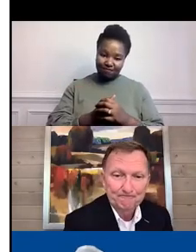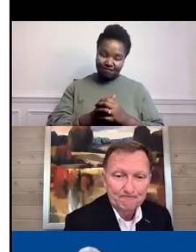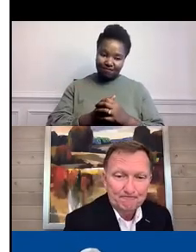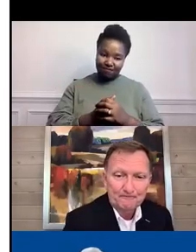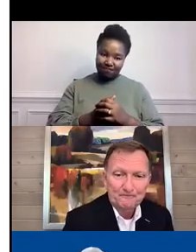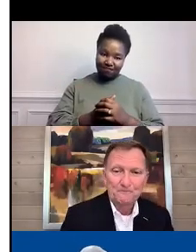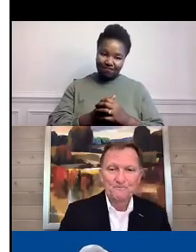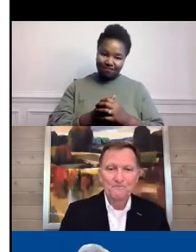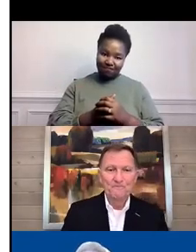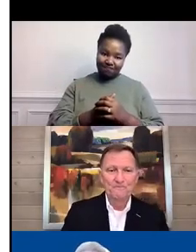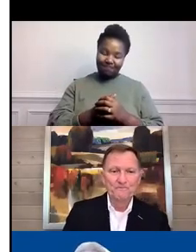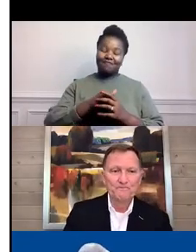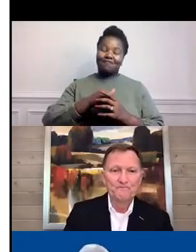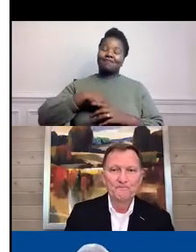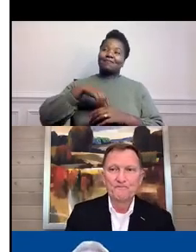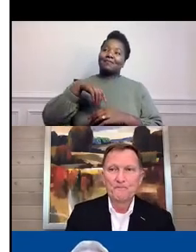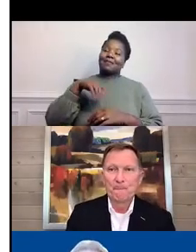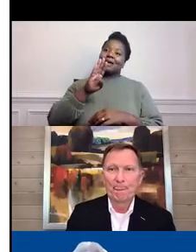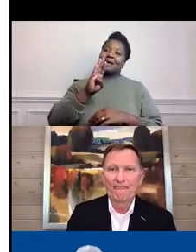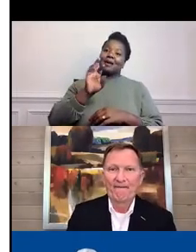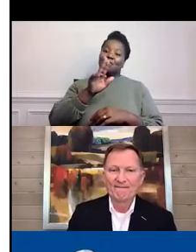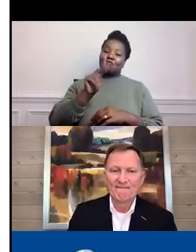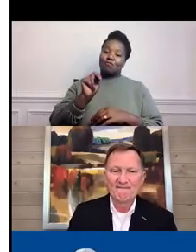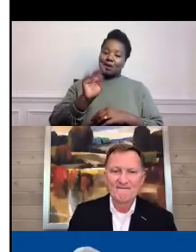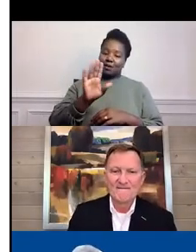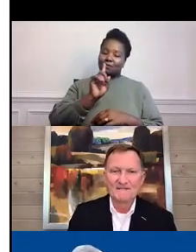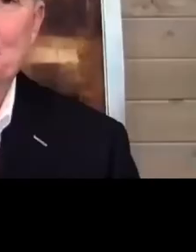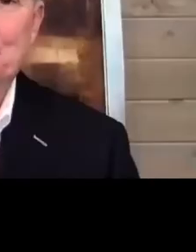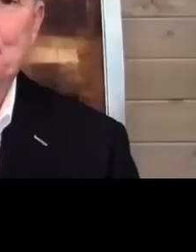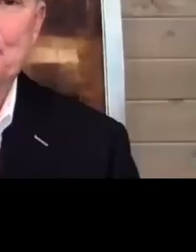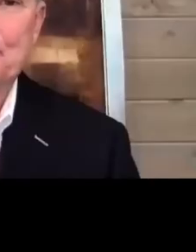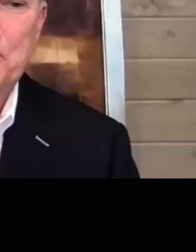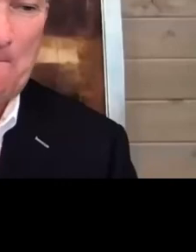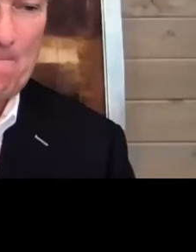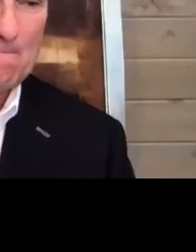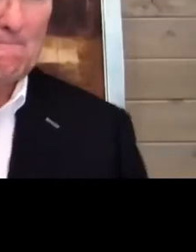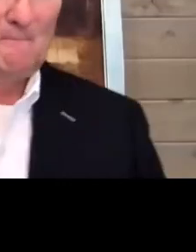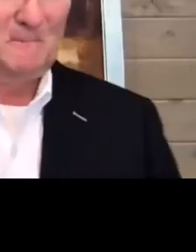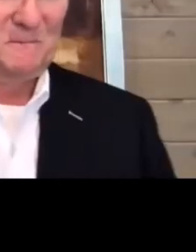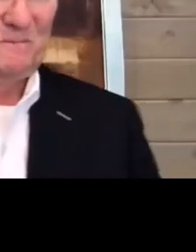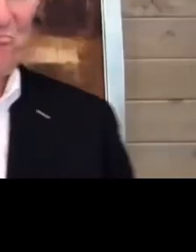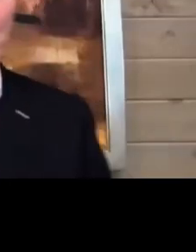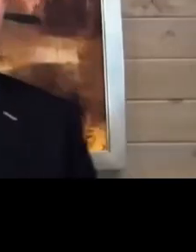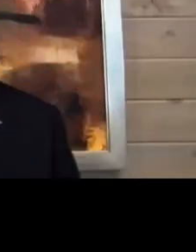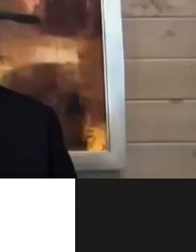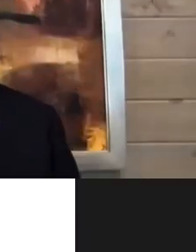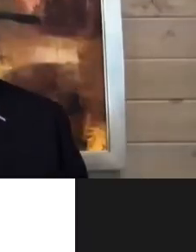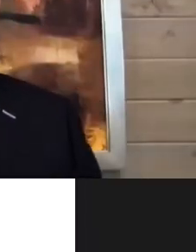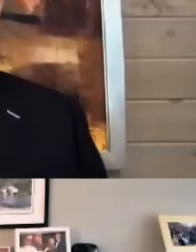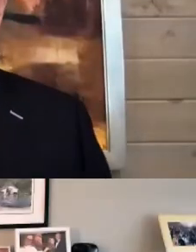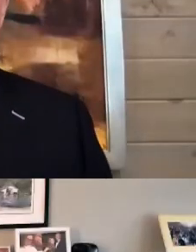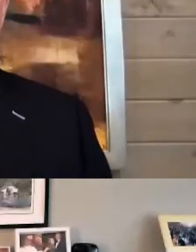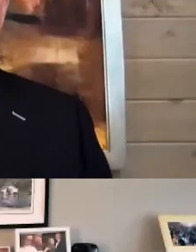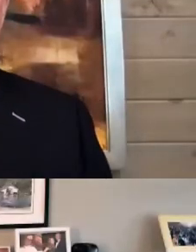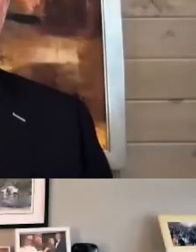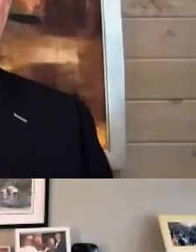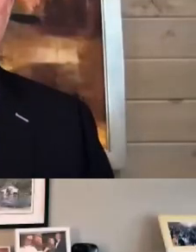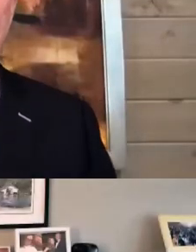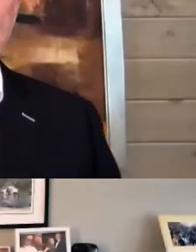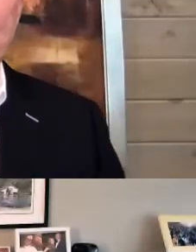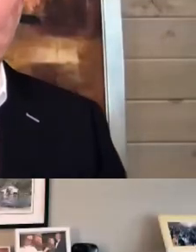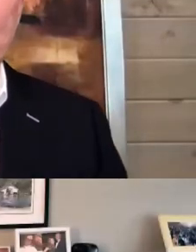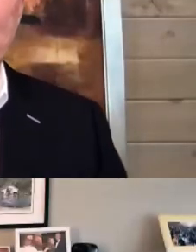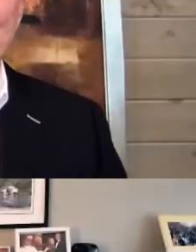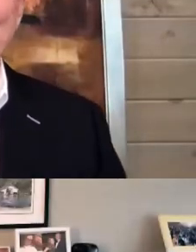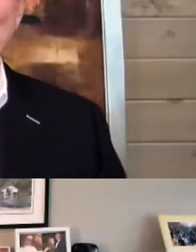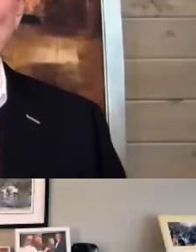Thank Awesome. Thank you, Brian. hopefully Jen can join us also. Could be on screen. There she